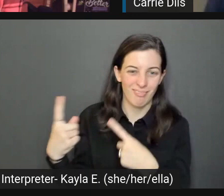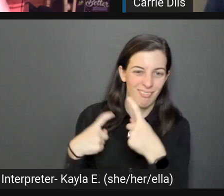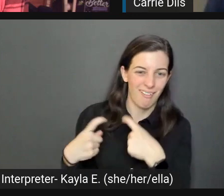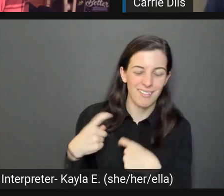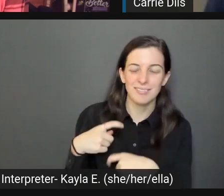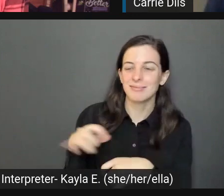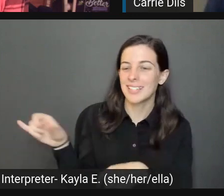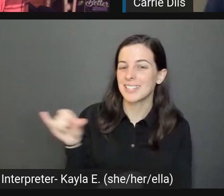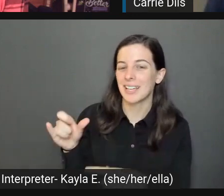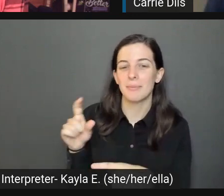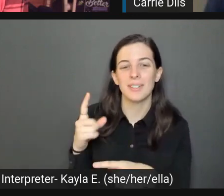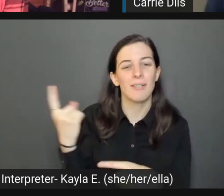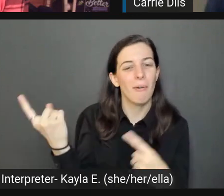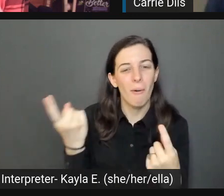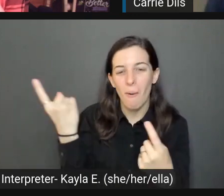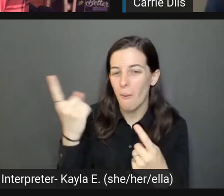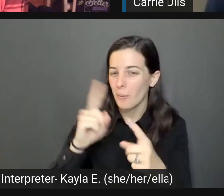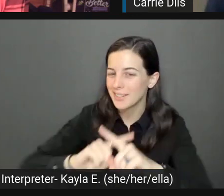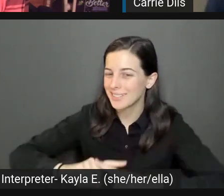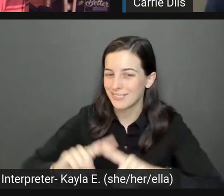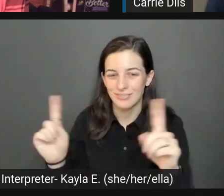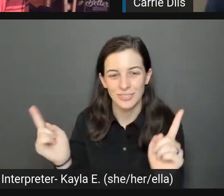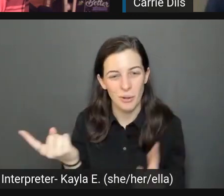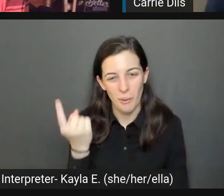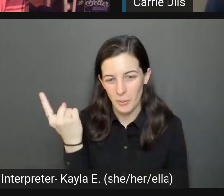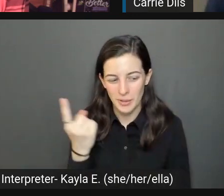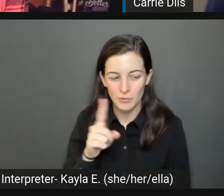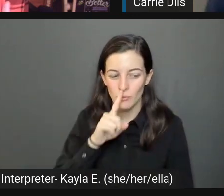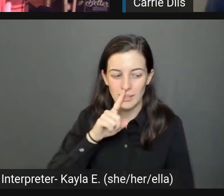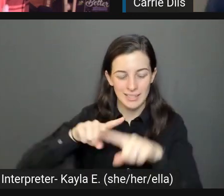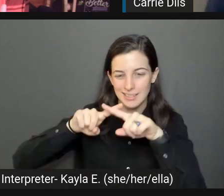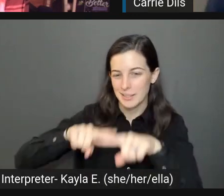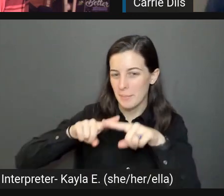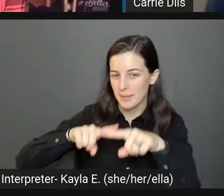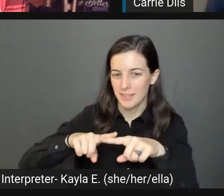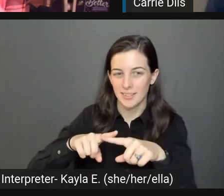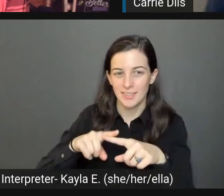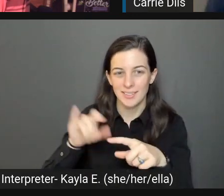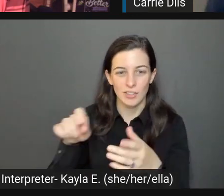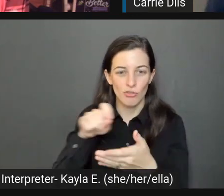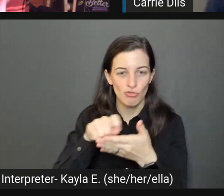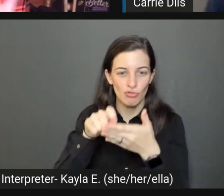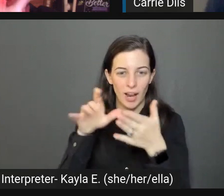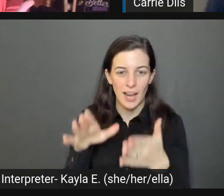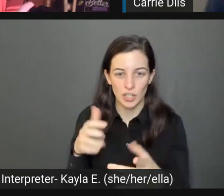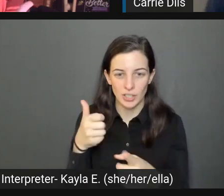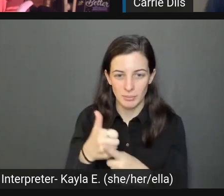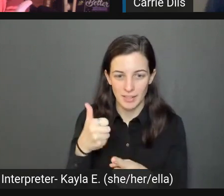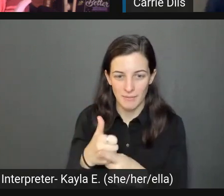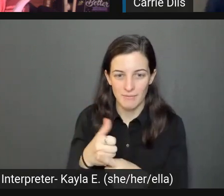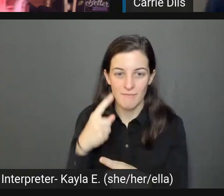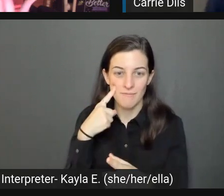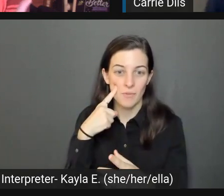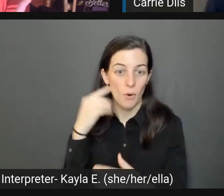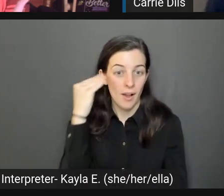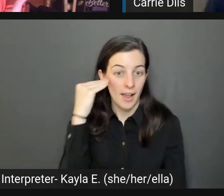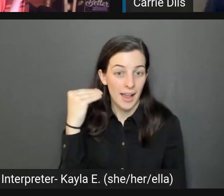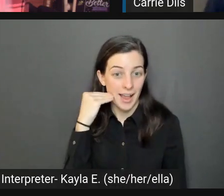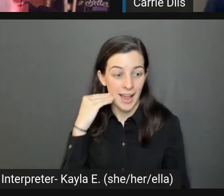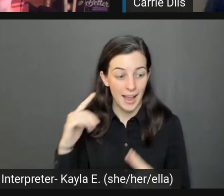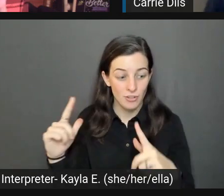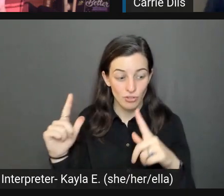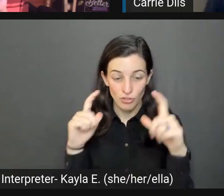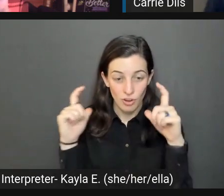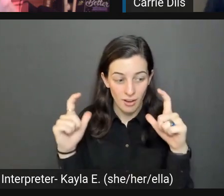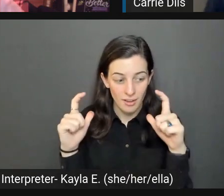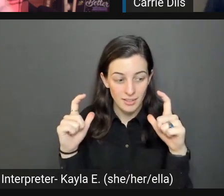It's always different, and it always depends on the writers. For example, like headshots at a company. Obviously, you